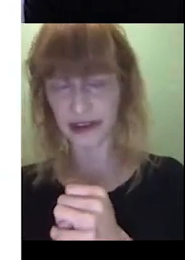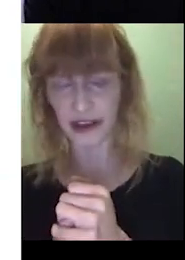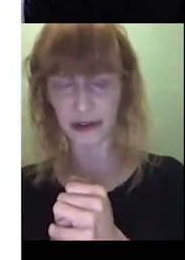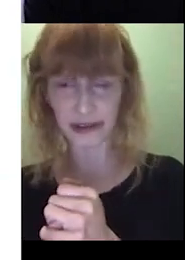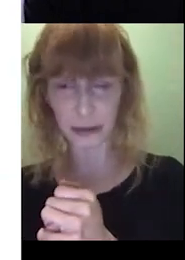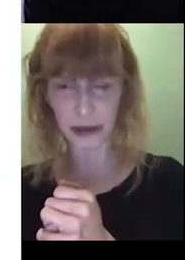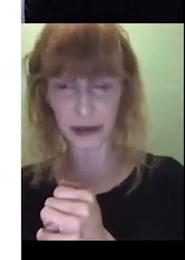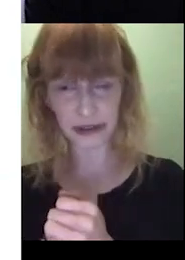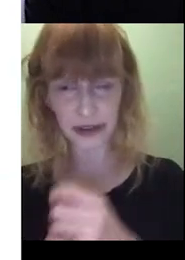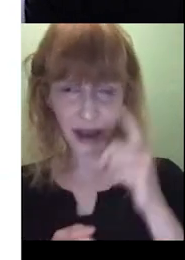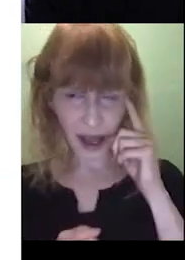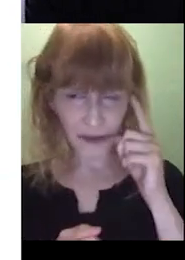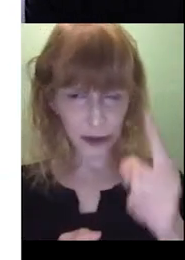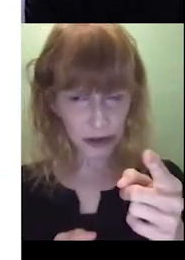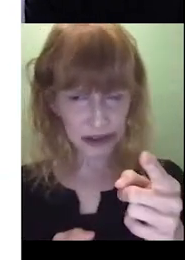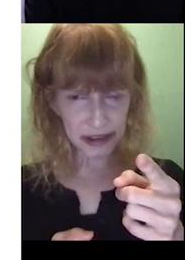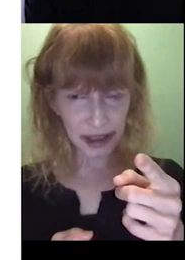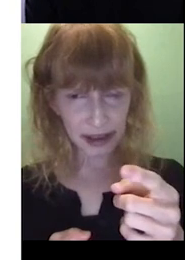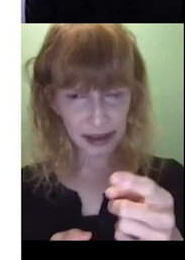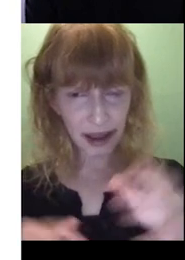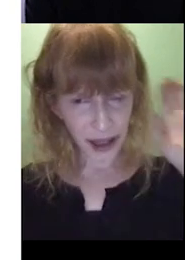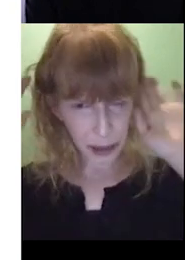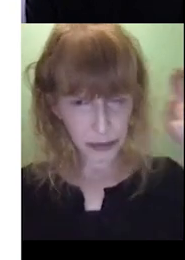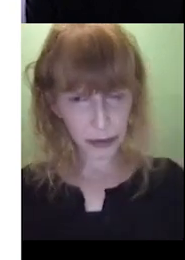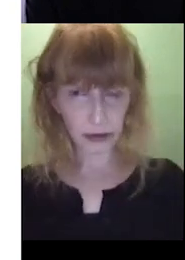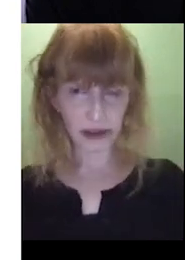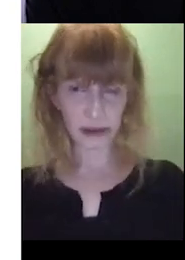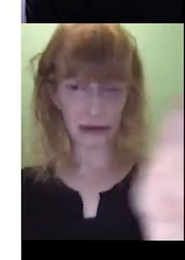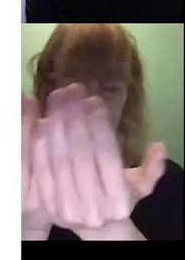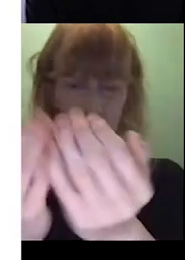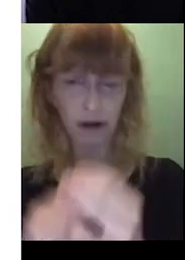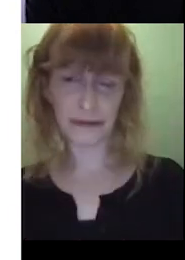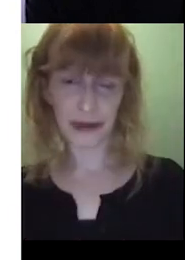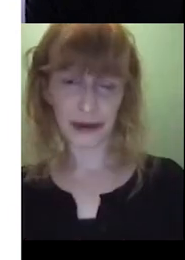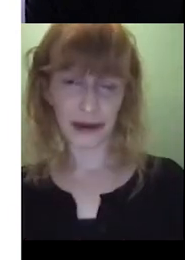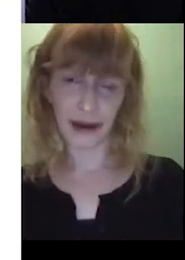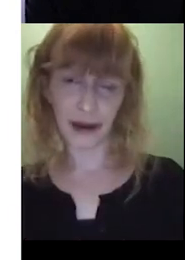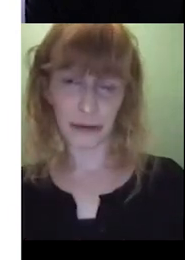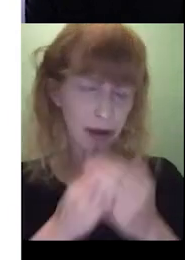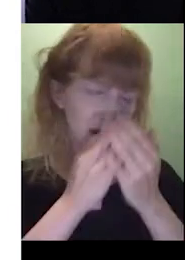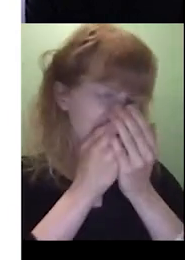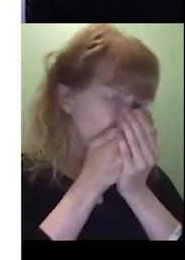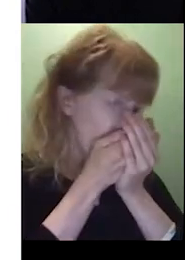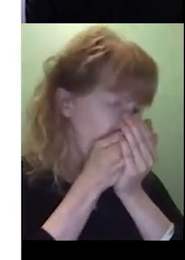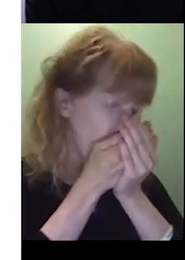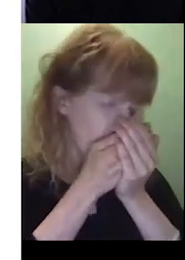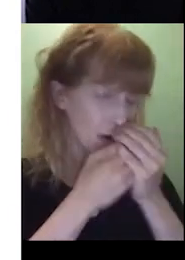off of that conversation into something else. Have you seen a hippopotamus before? Um,